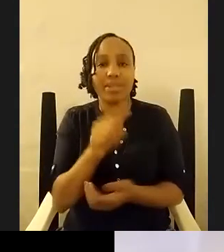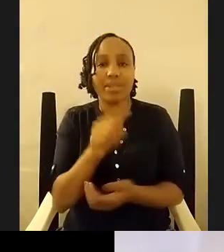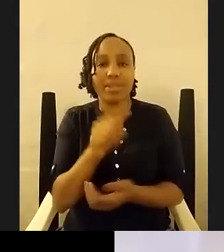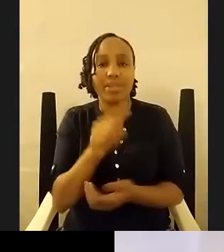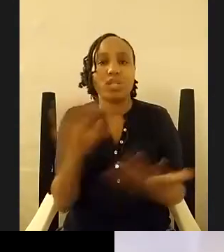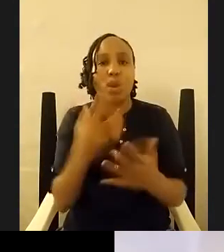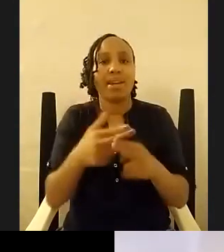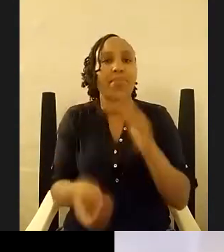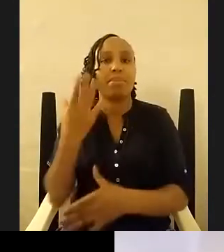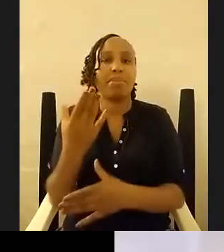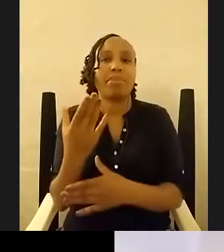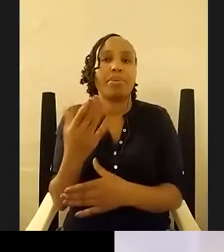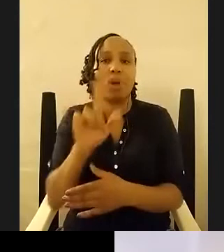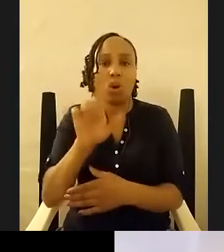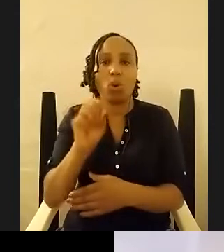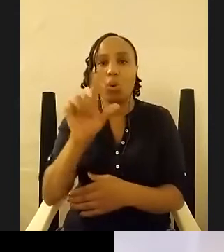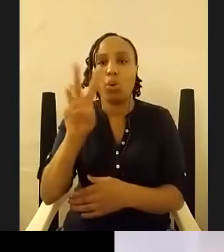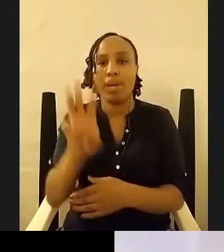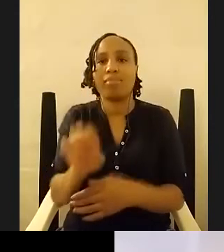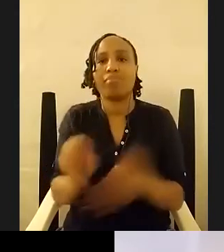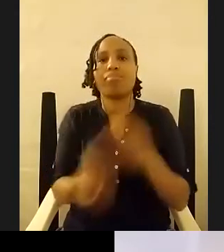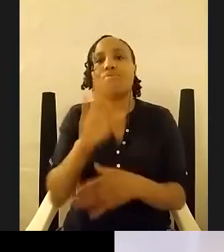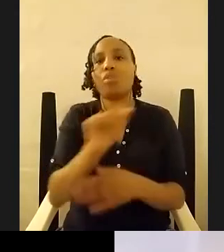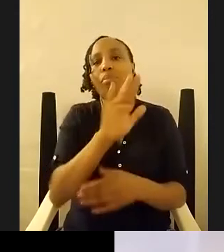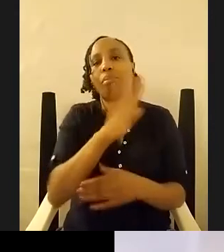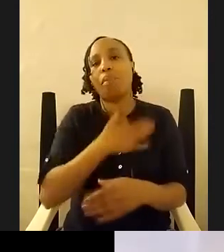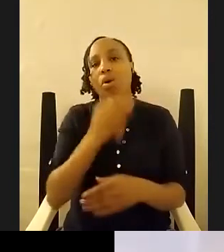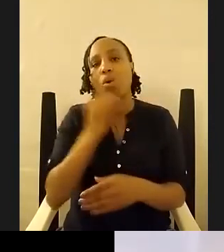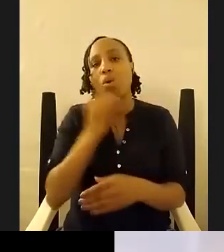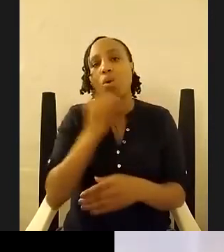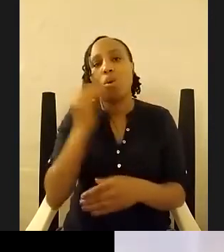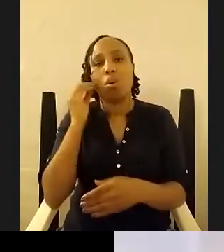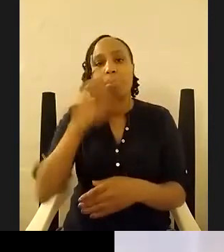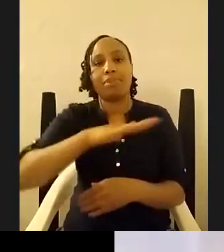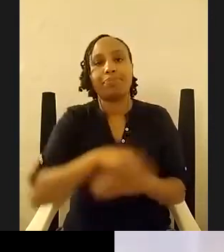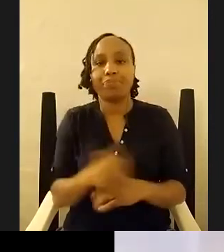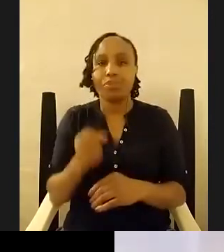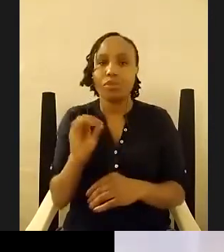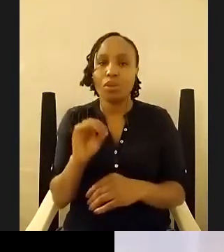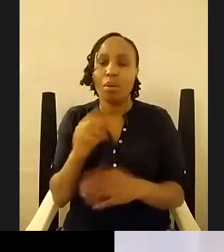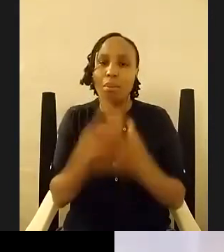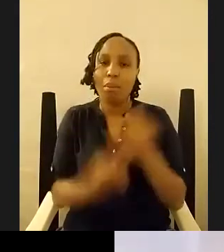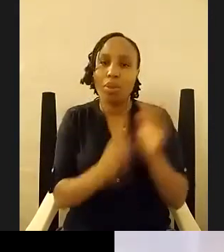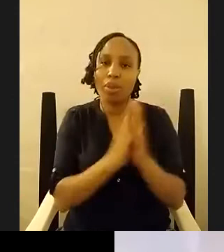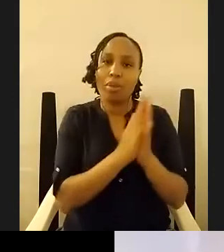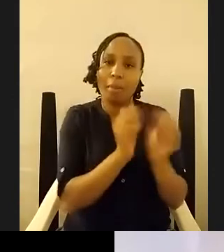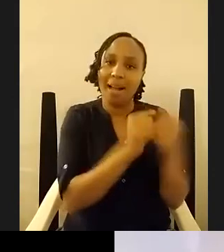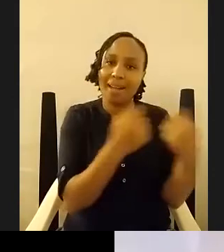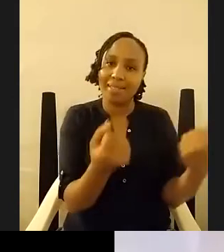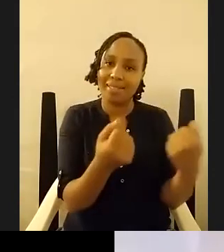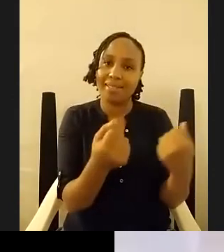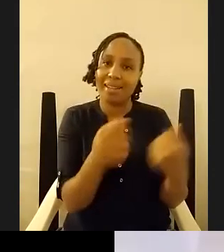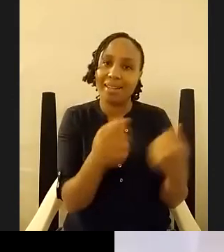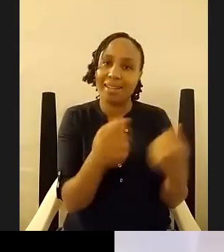um yeah and i mean it's and it's so weird that both both literary magazines are named after places uh one with an